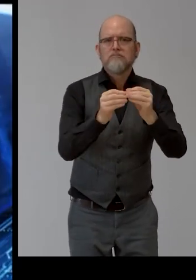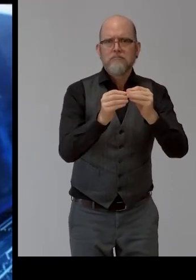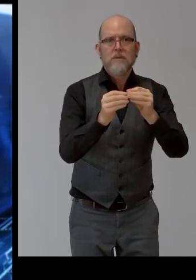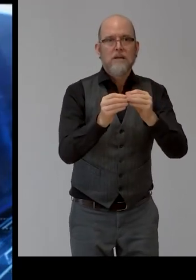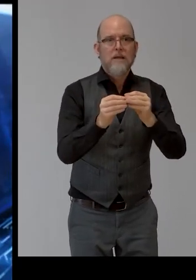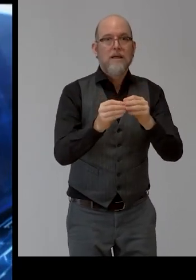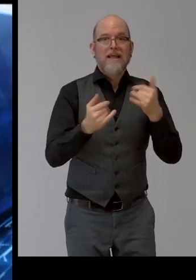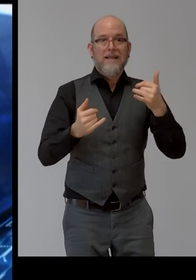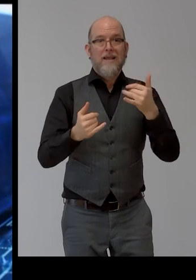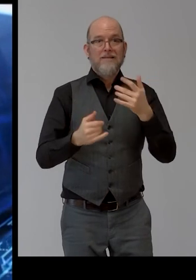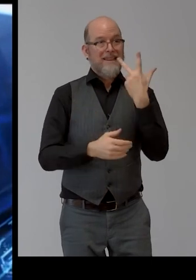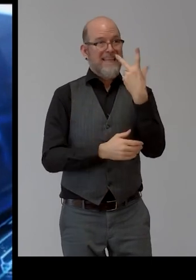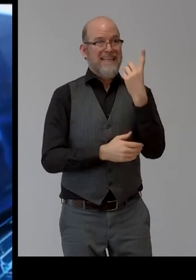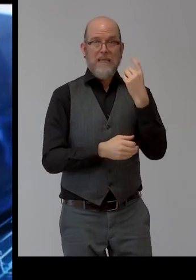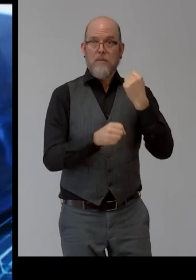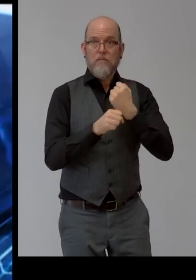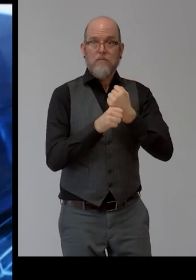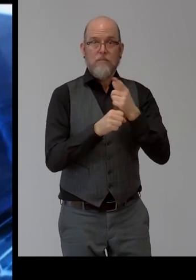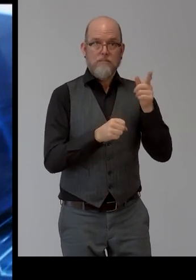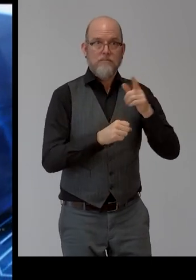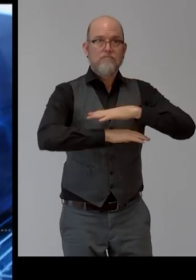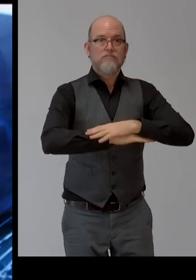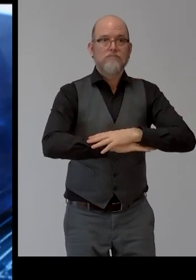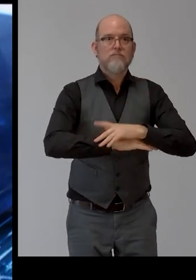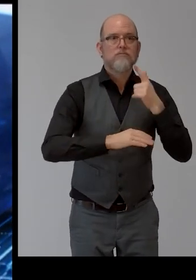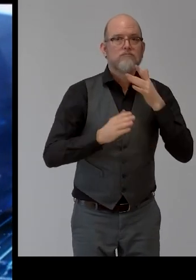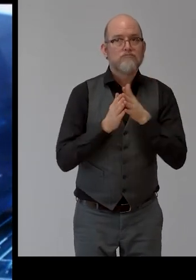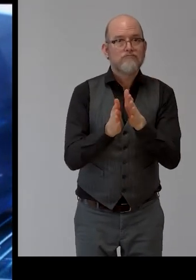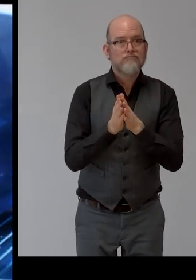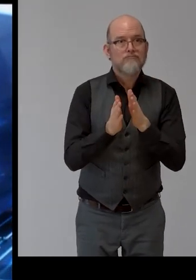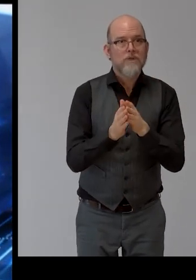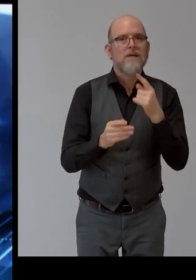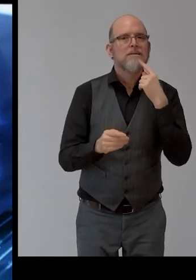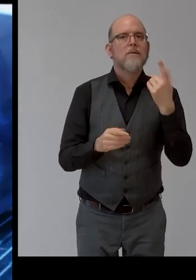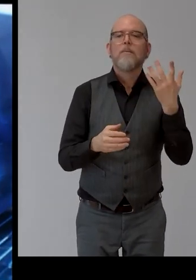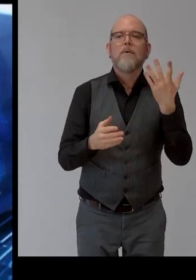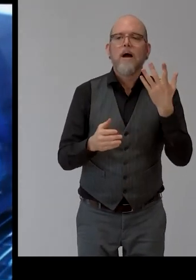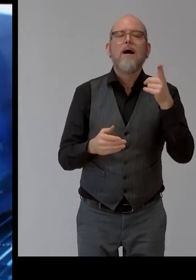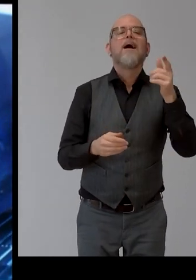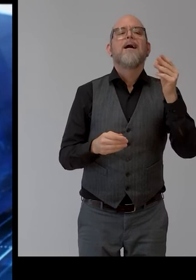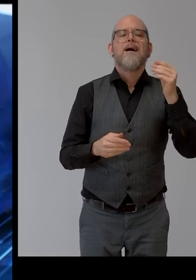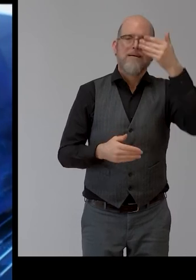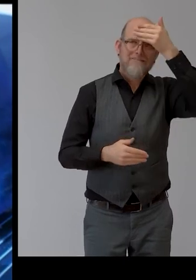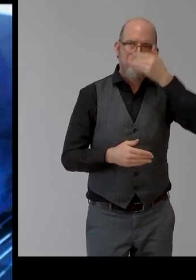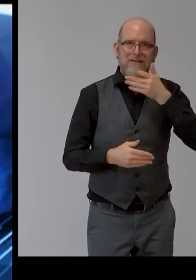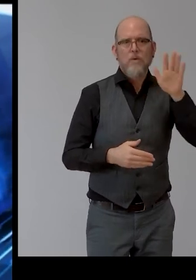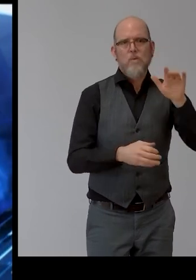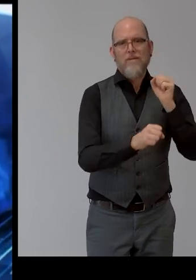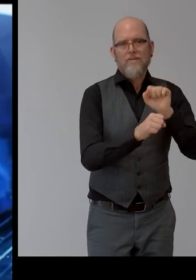finished face shields are stacked on the table. The man explaining something to a reporter, he speaks Russian.